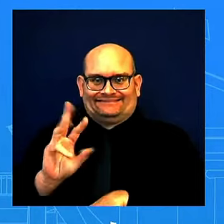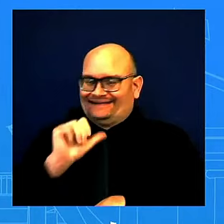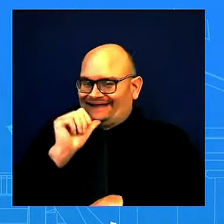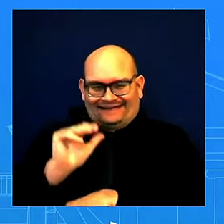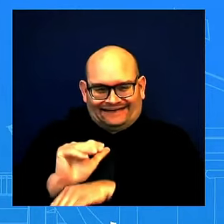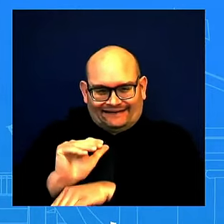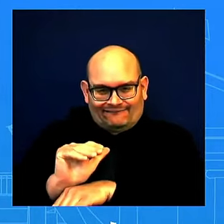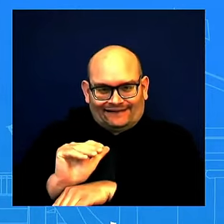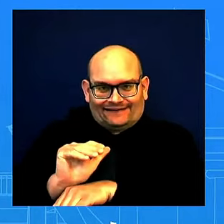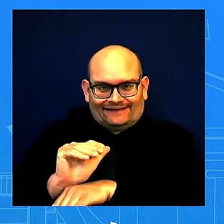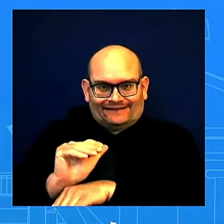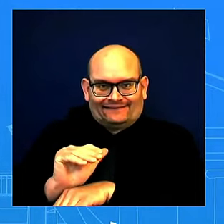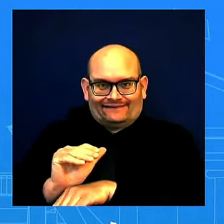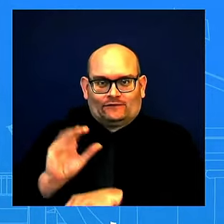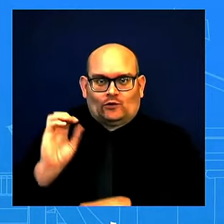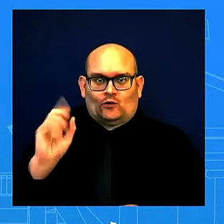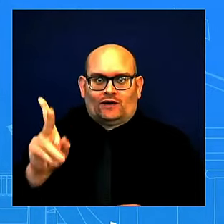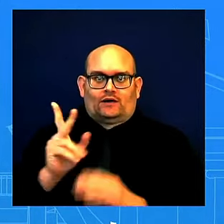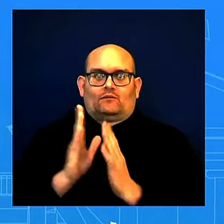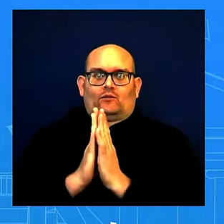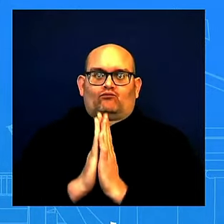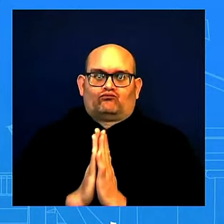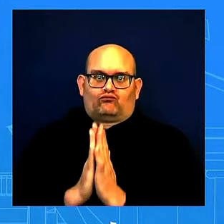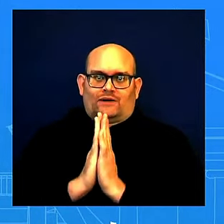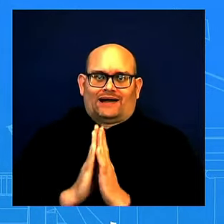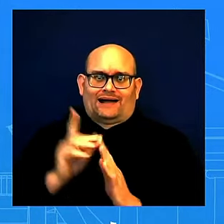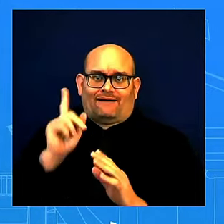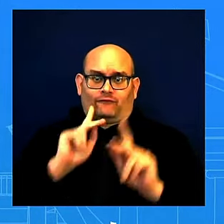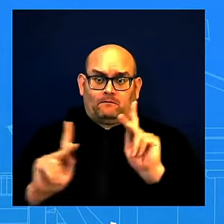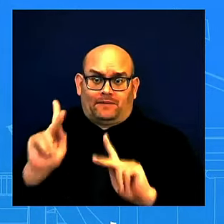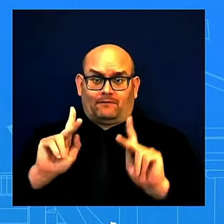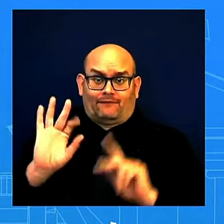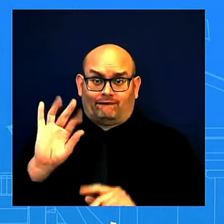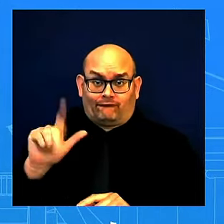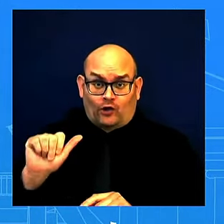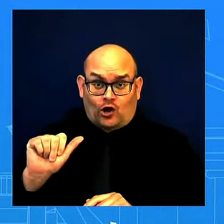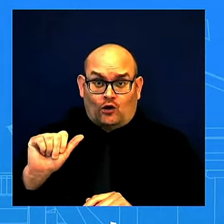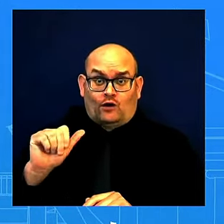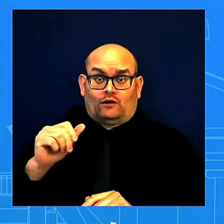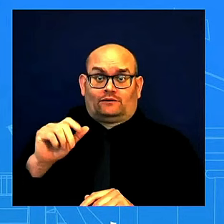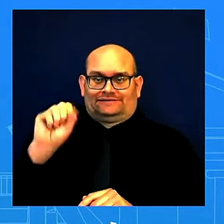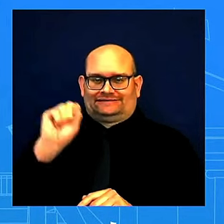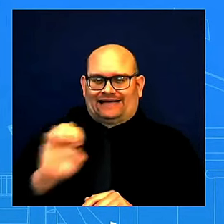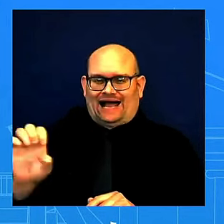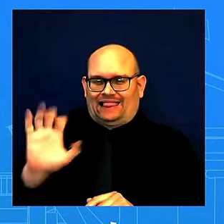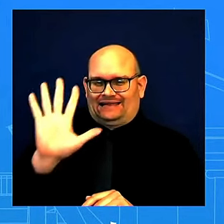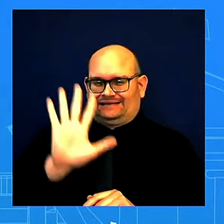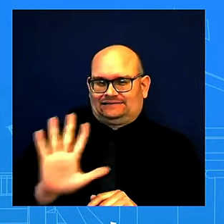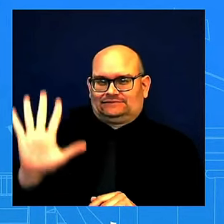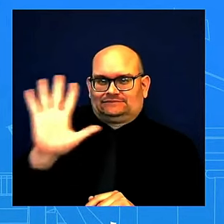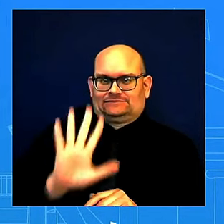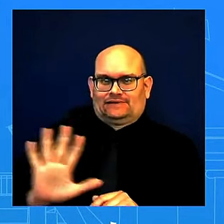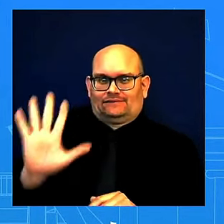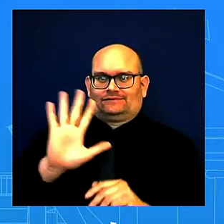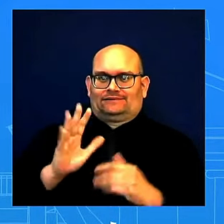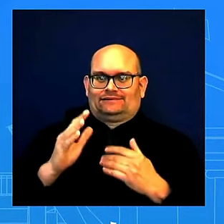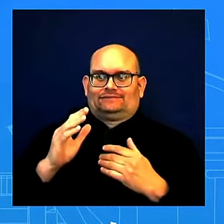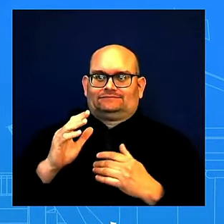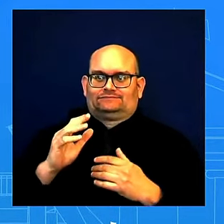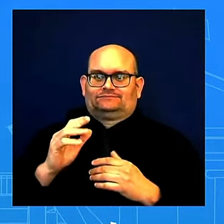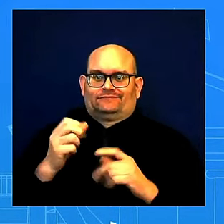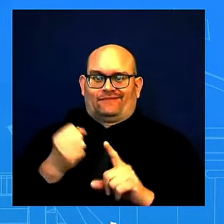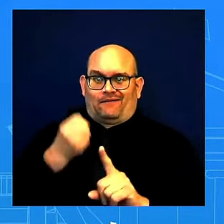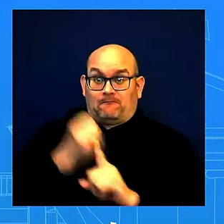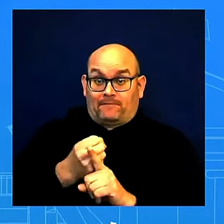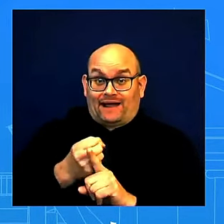continue to pray for the people of Florida and those along the southeast coast that are being impacted by Tropical Storm Debbie,